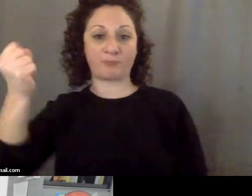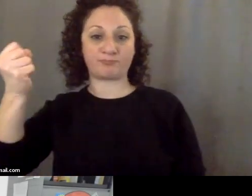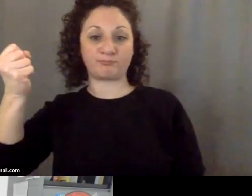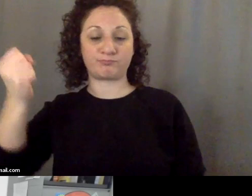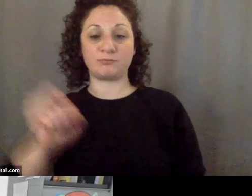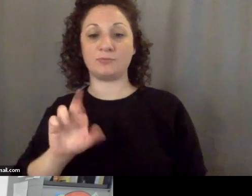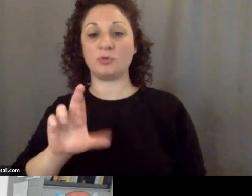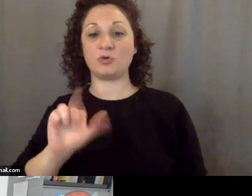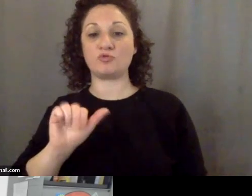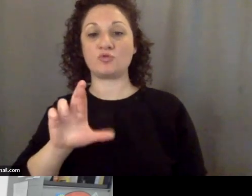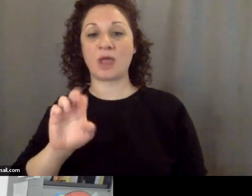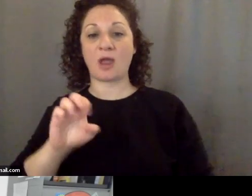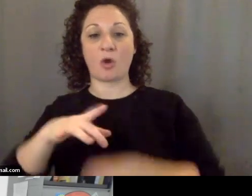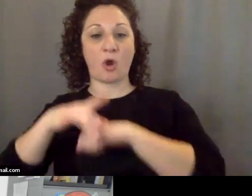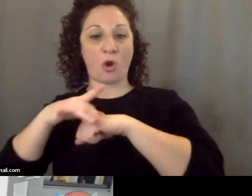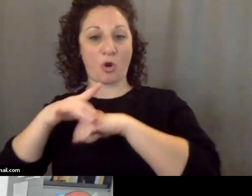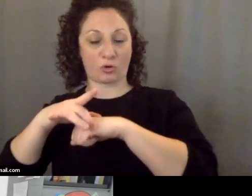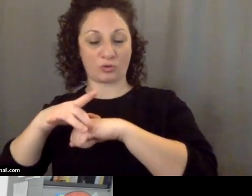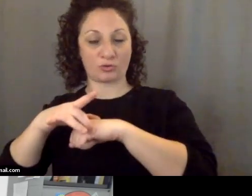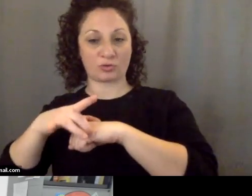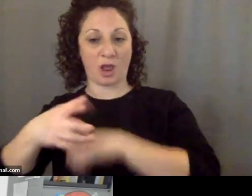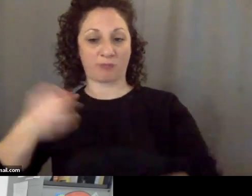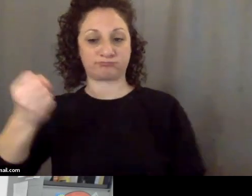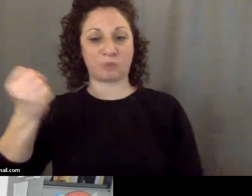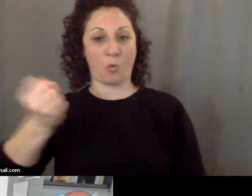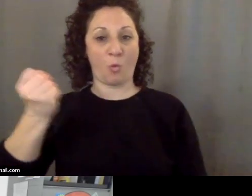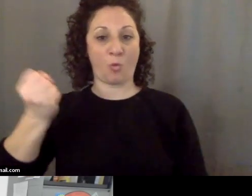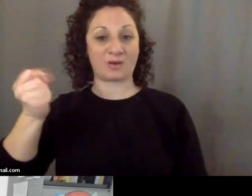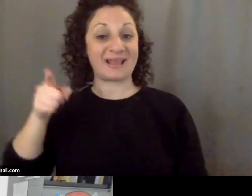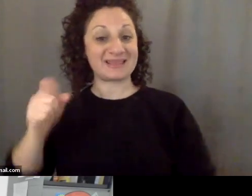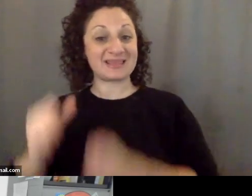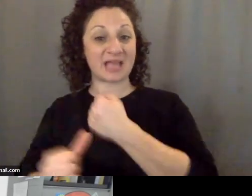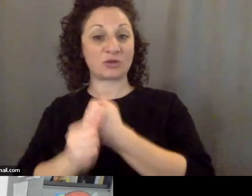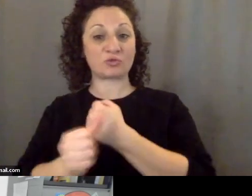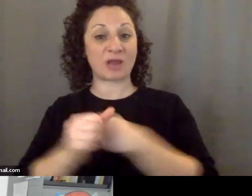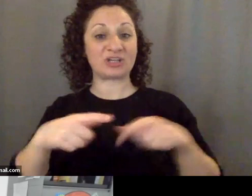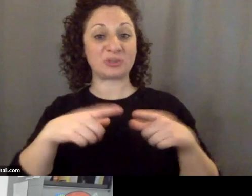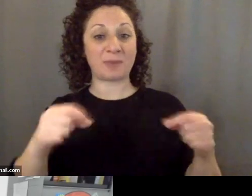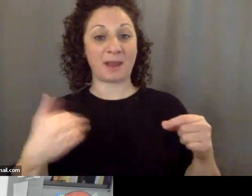They actually threatened to do this with Japan in 2010.